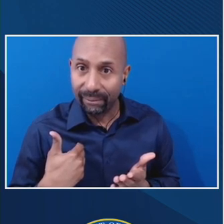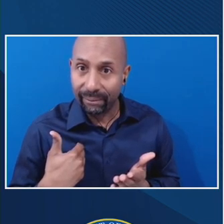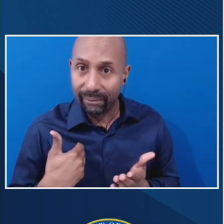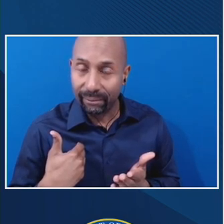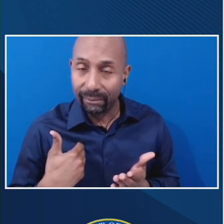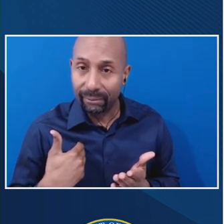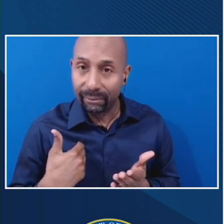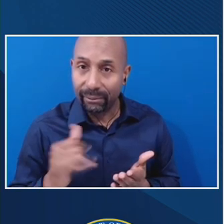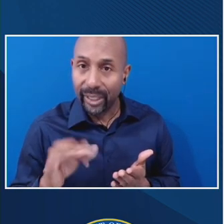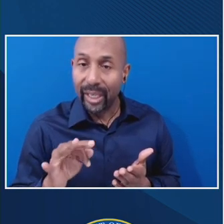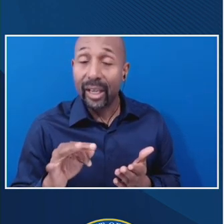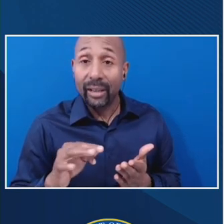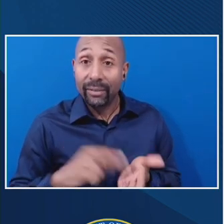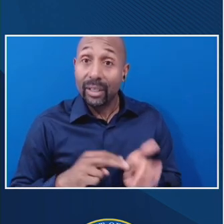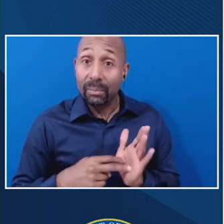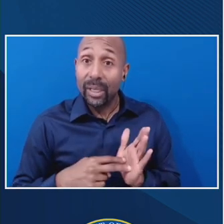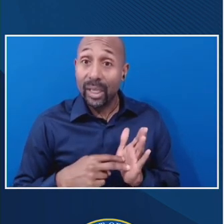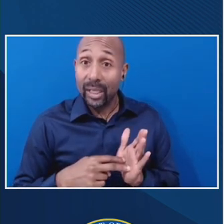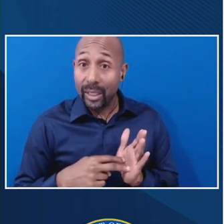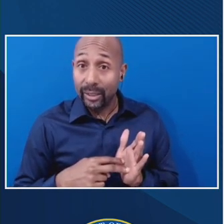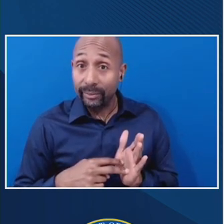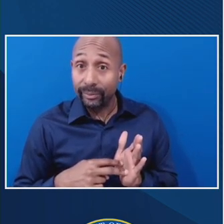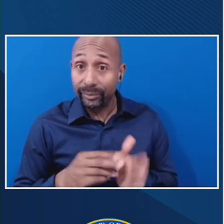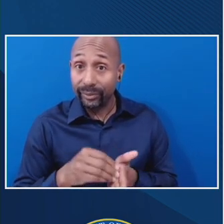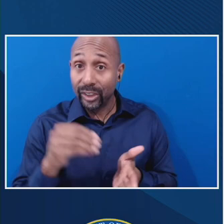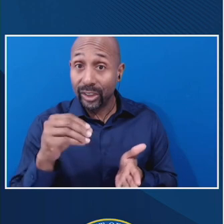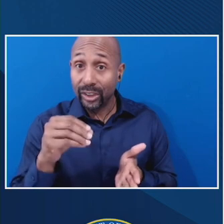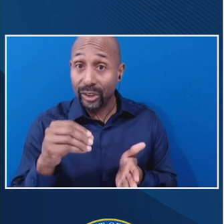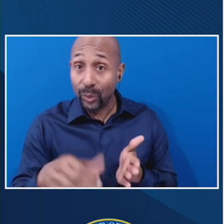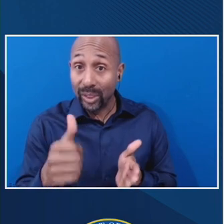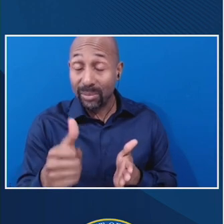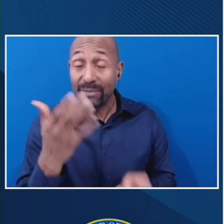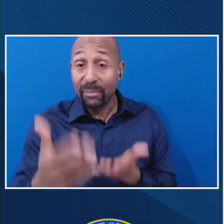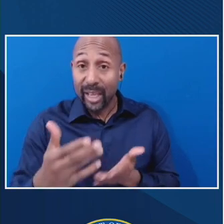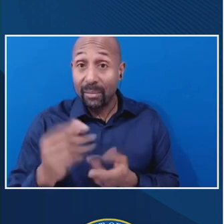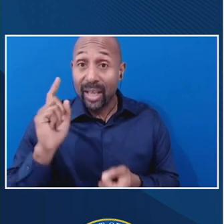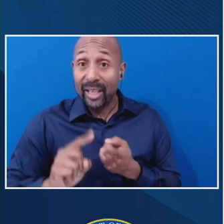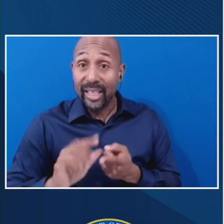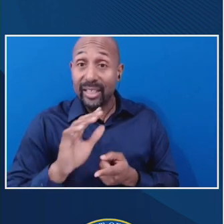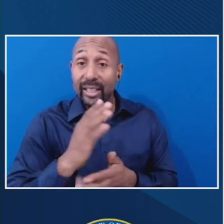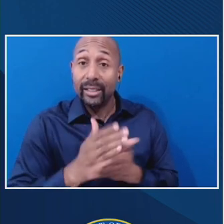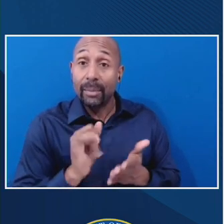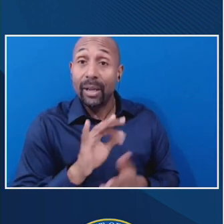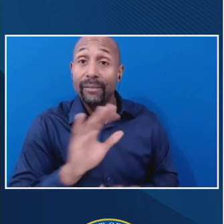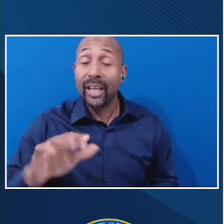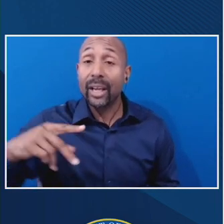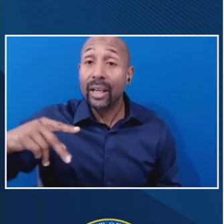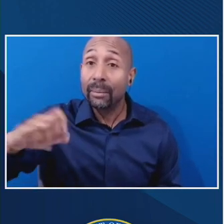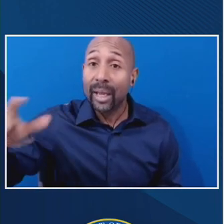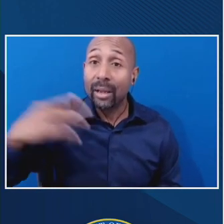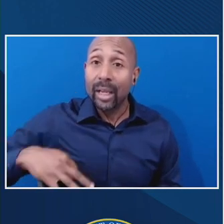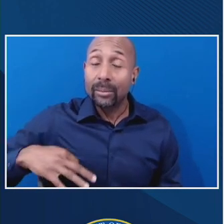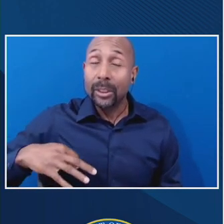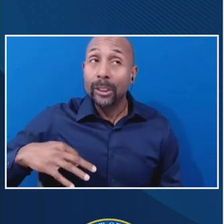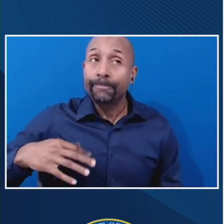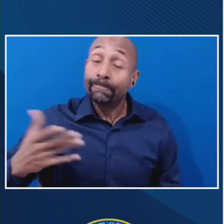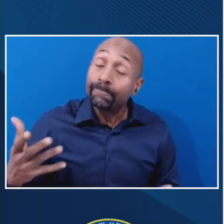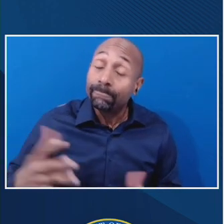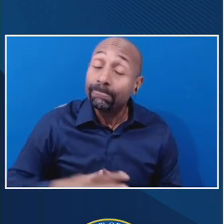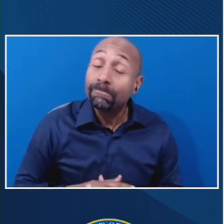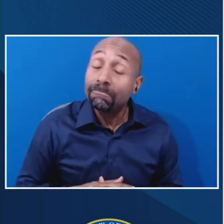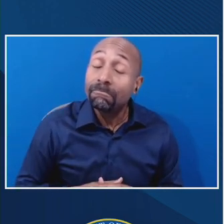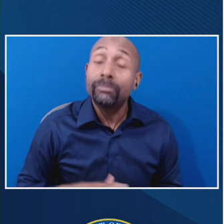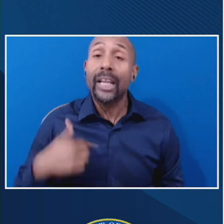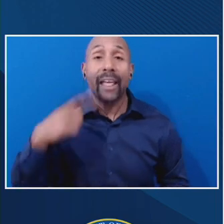they deplete some of their Pell eligibility. So I, I, I think I'm in support of the language, but I think DC